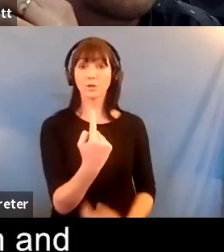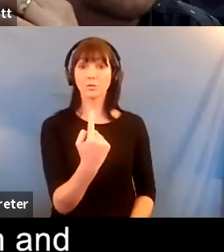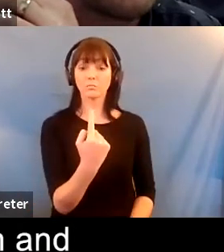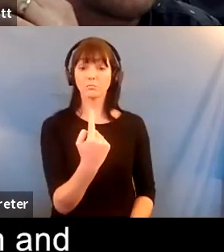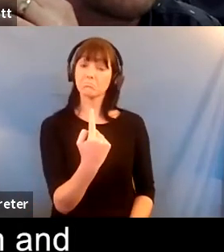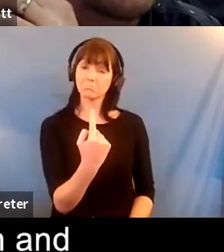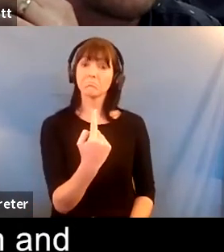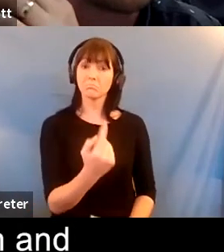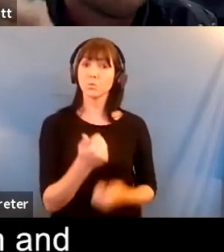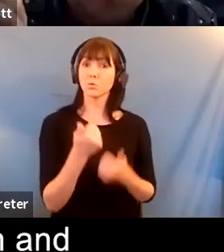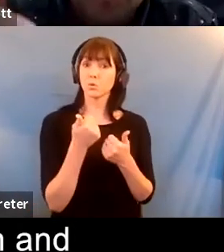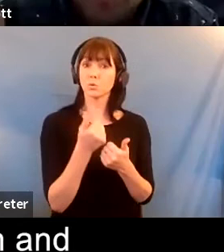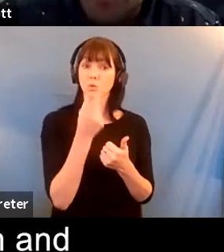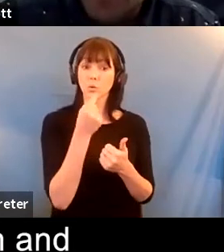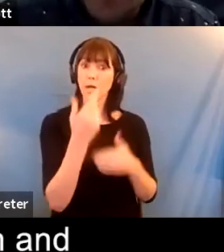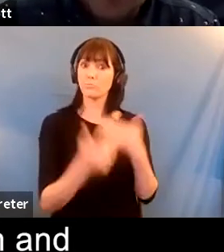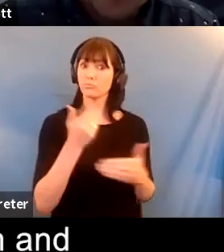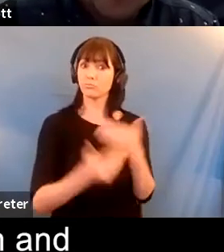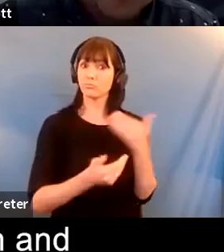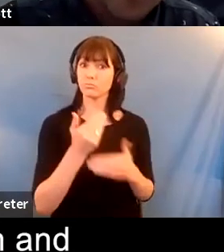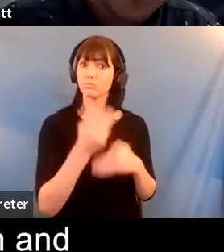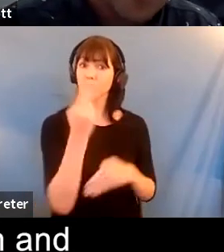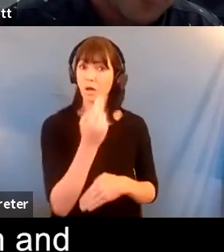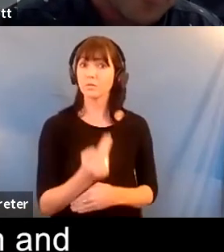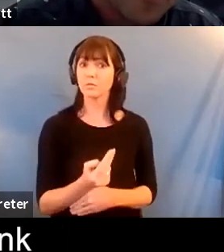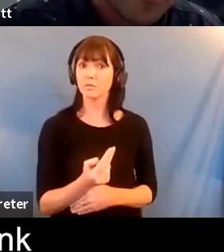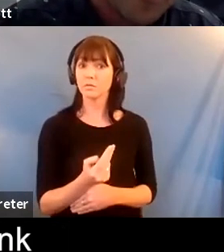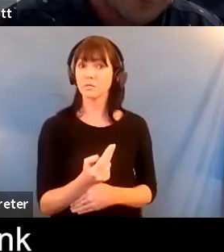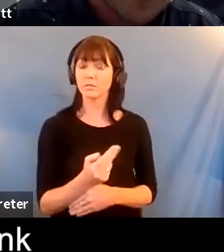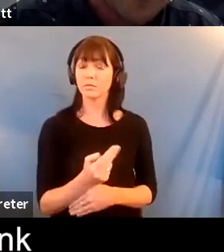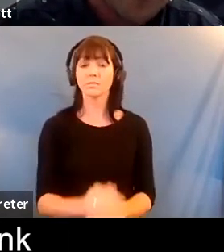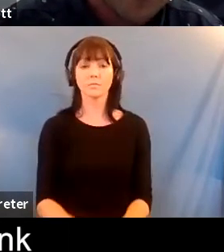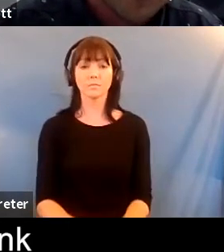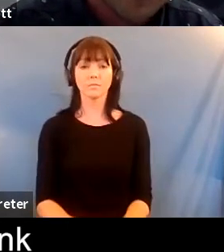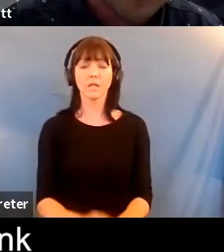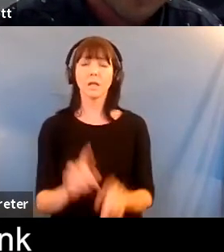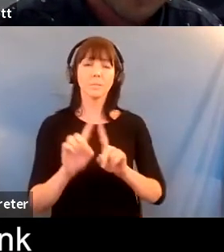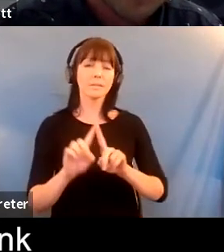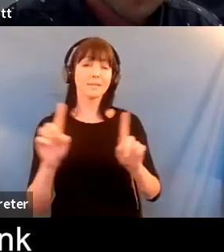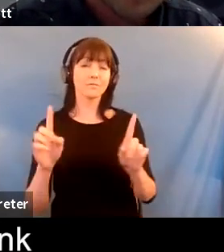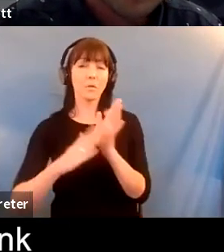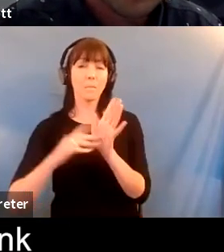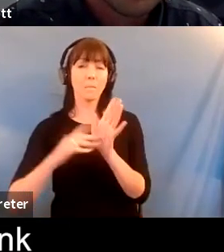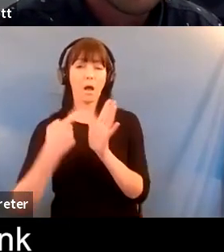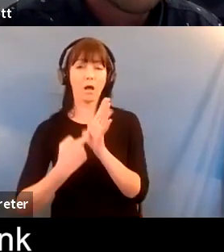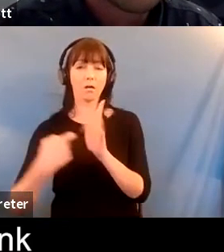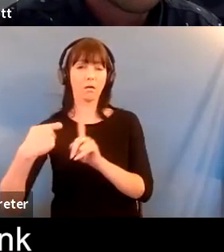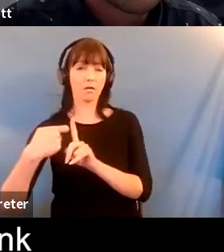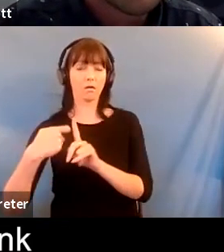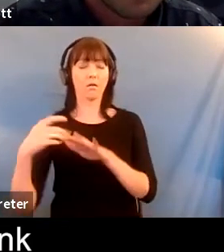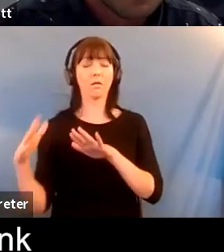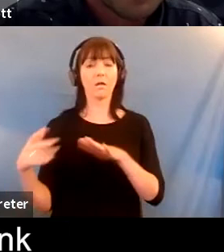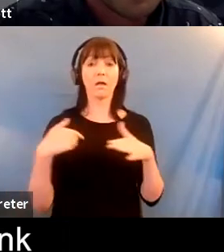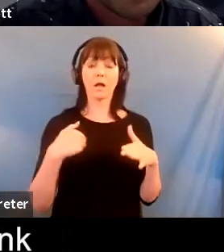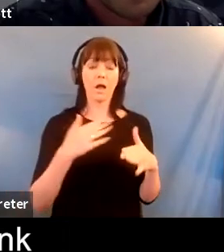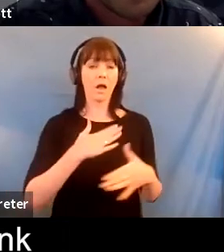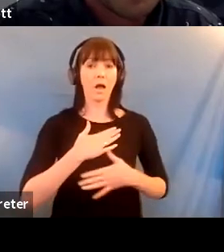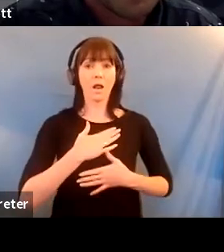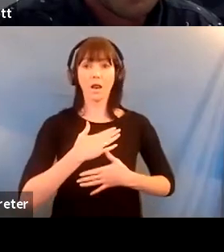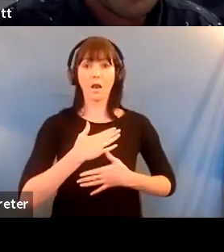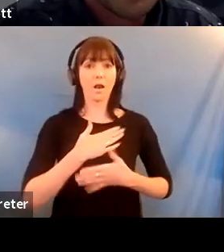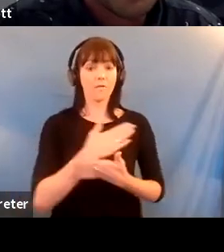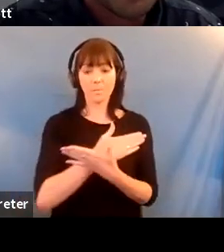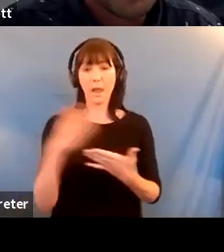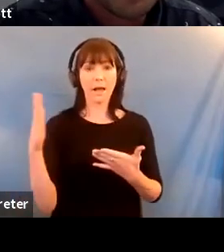happen and um perhaps you know in contrast mark you know it's that for me the blank page is the limitation i absolutely needed